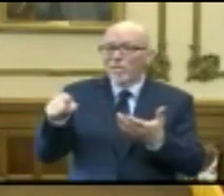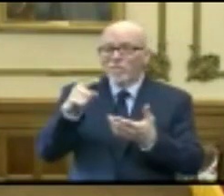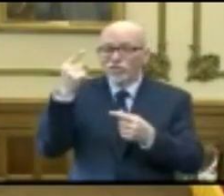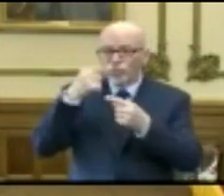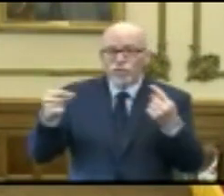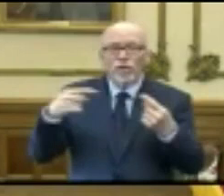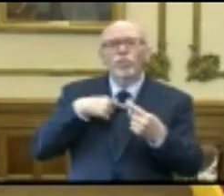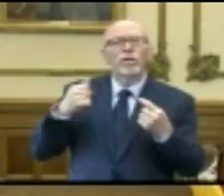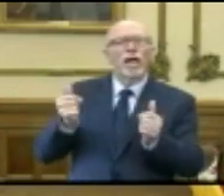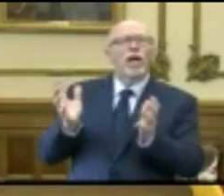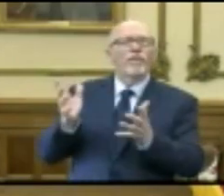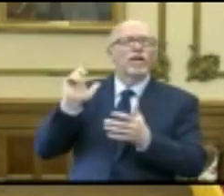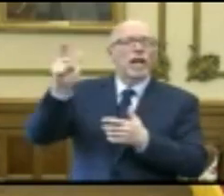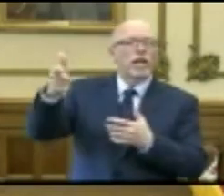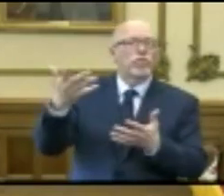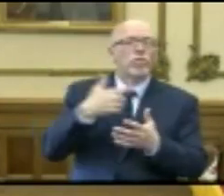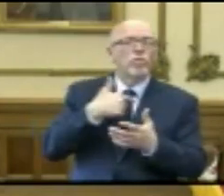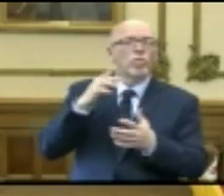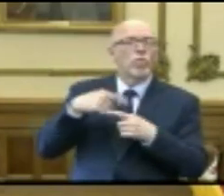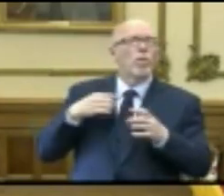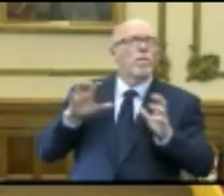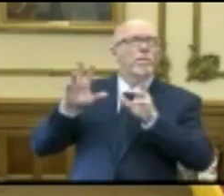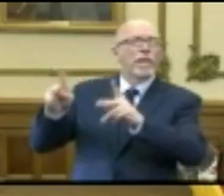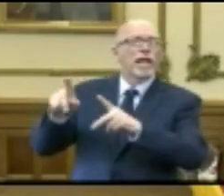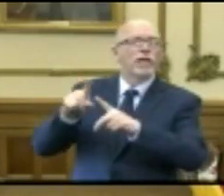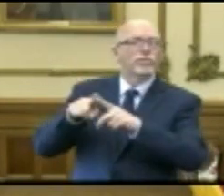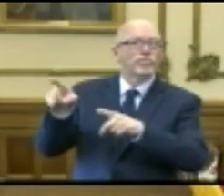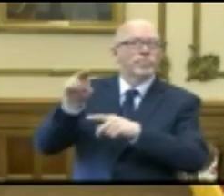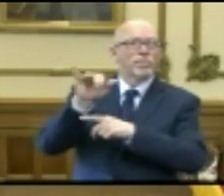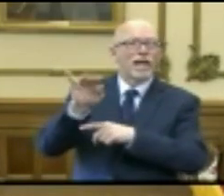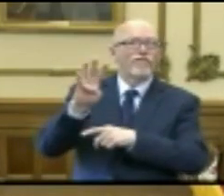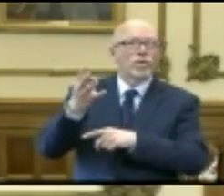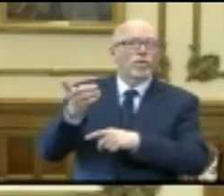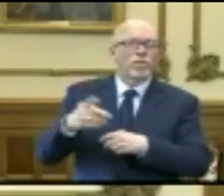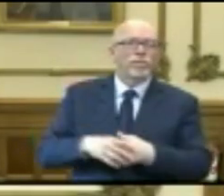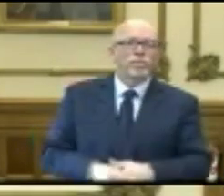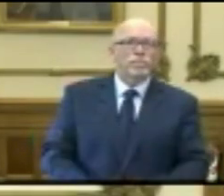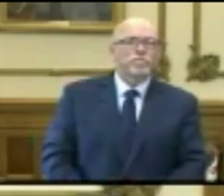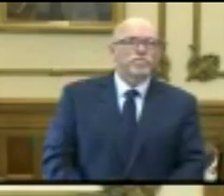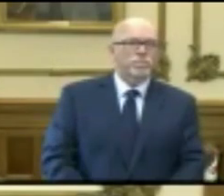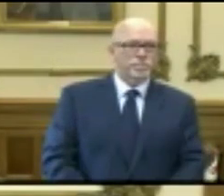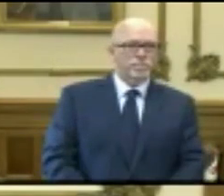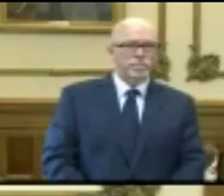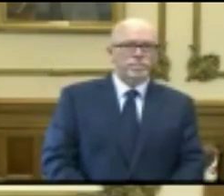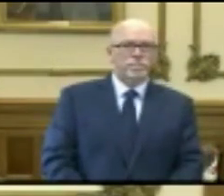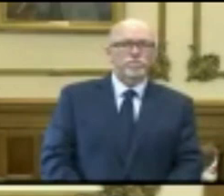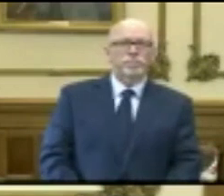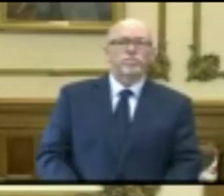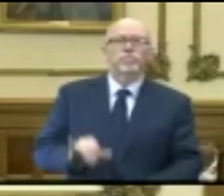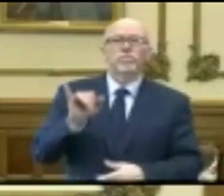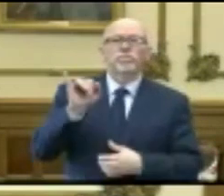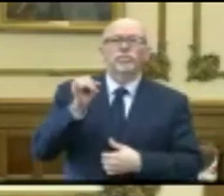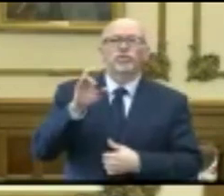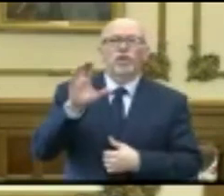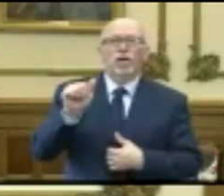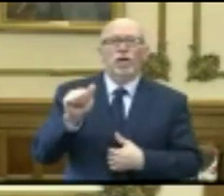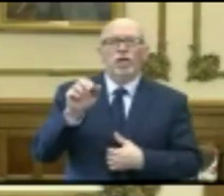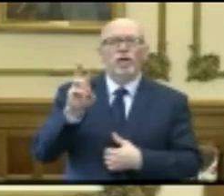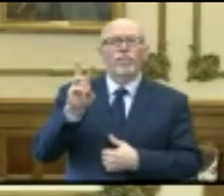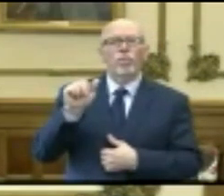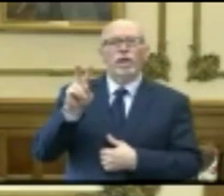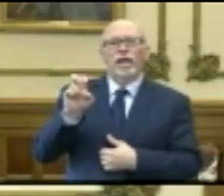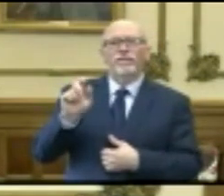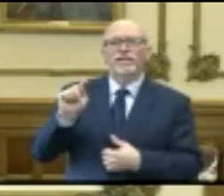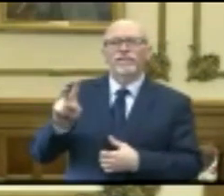have those conversations later, maybe when we return to session on May 4th. Thank you. Jerrica, Wave TV.